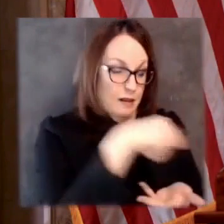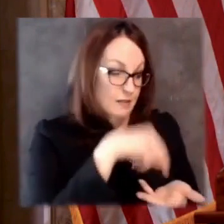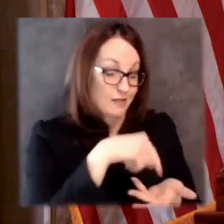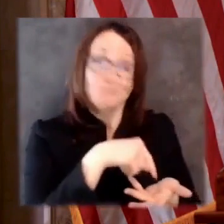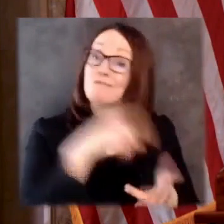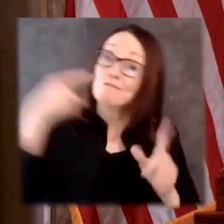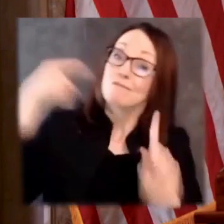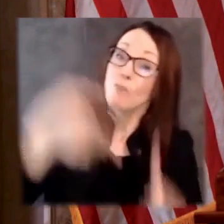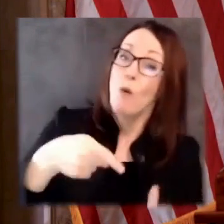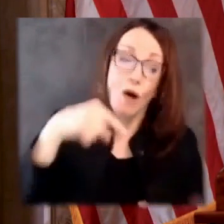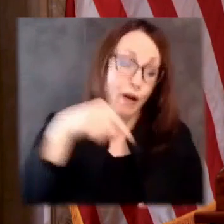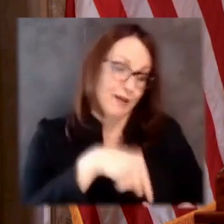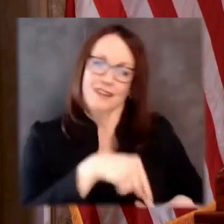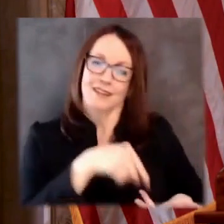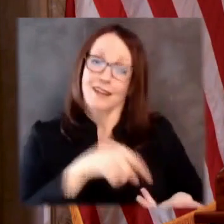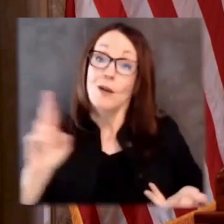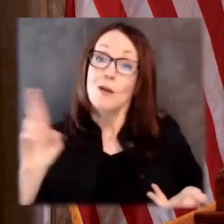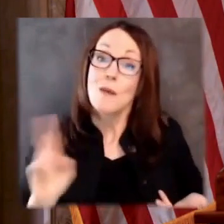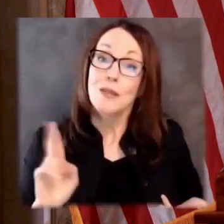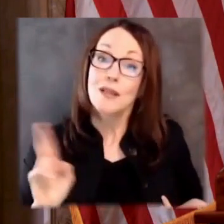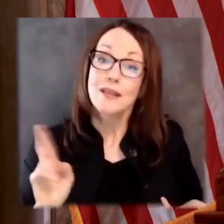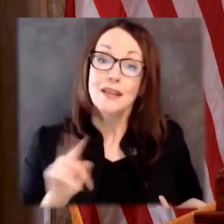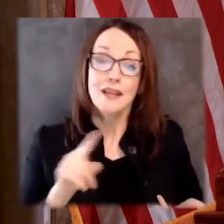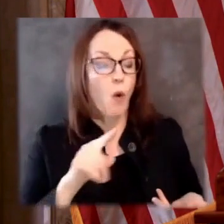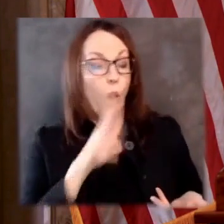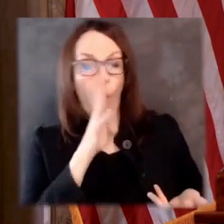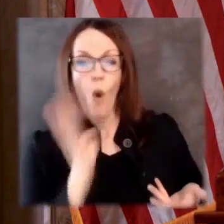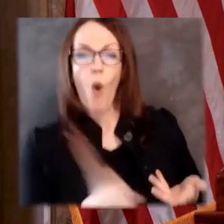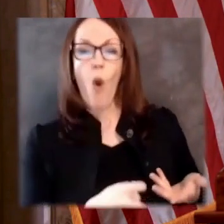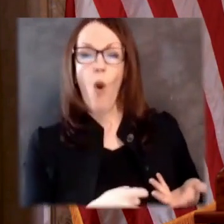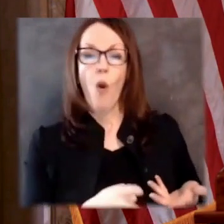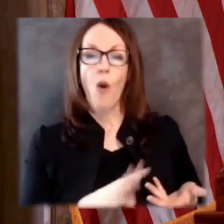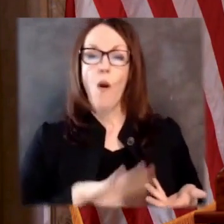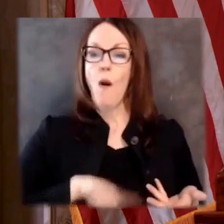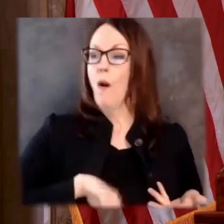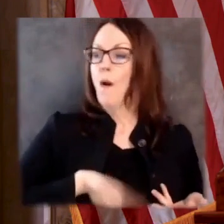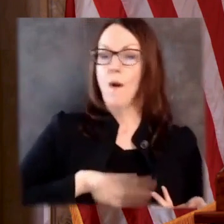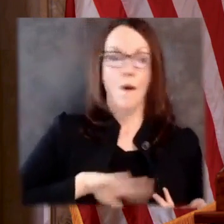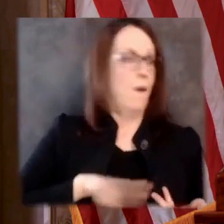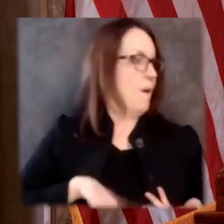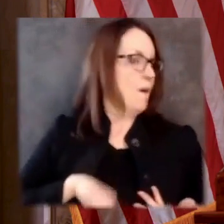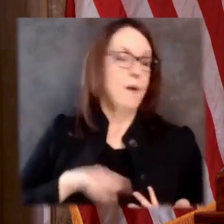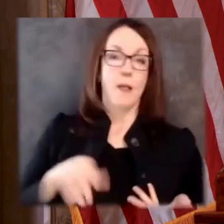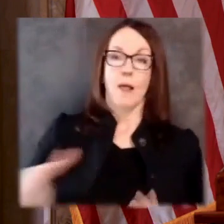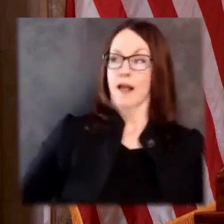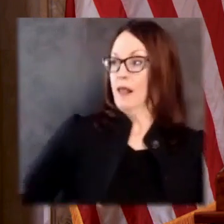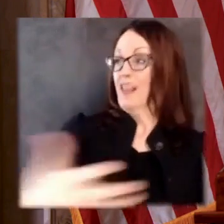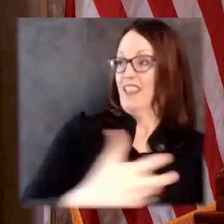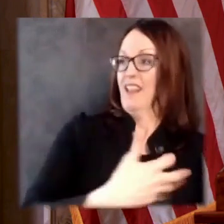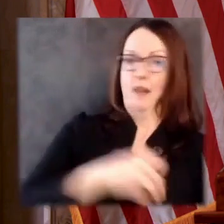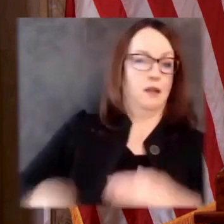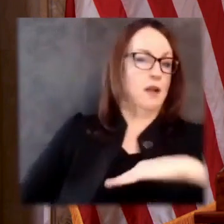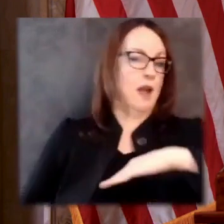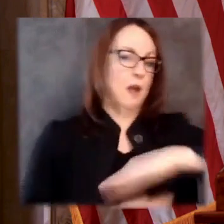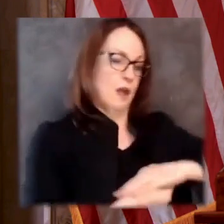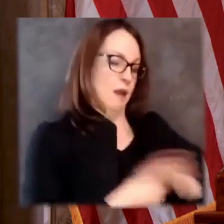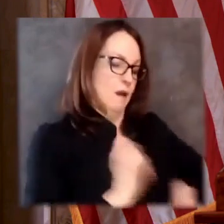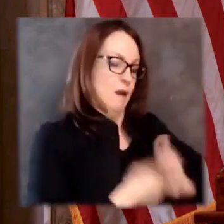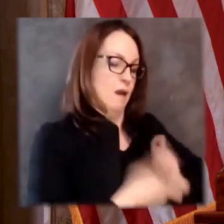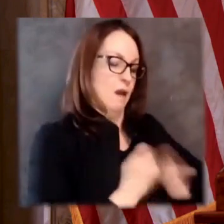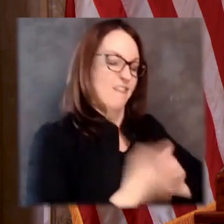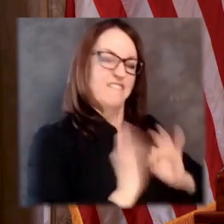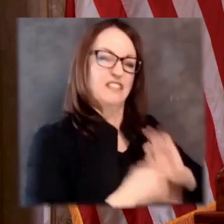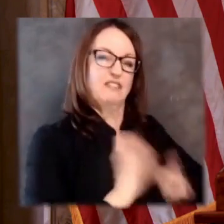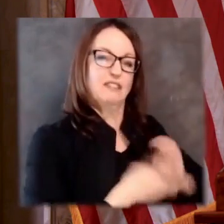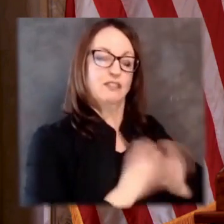the Commission created. And that's not a surprise, given that in 2011, this legislature hired private attorneys to draw